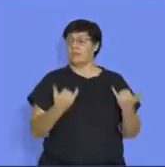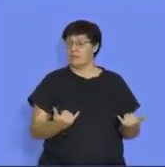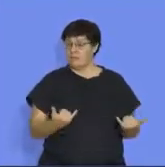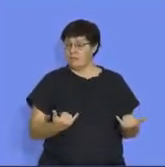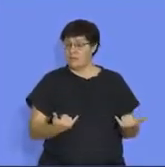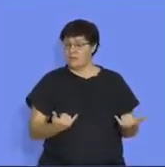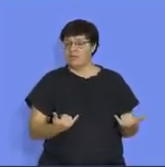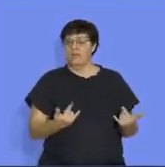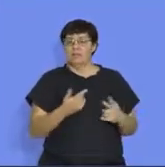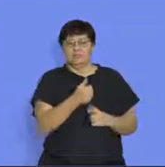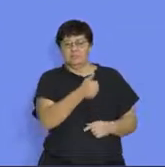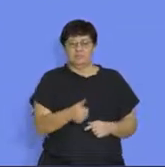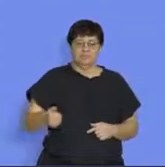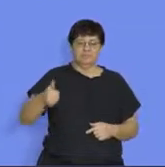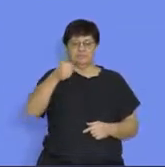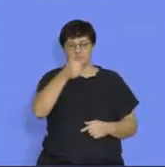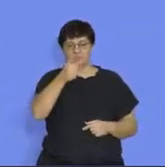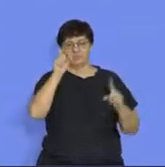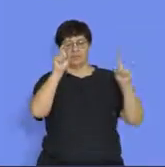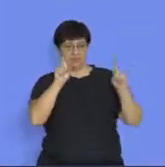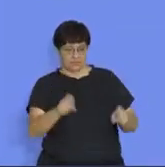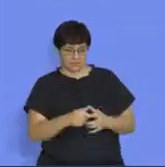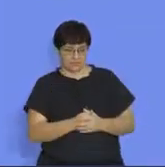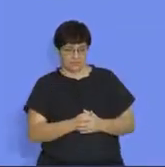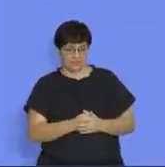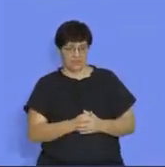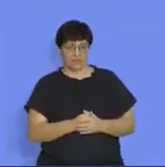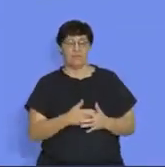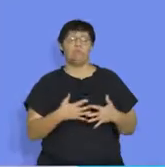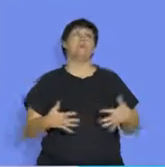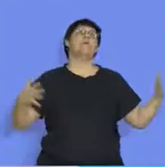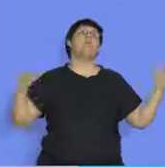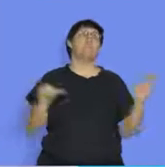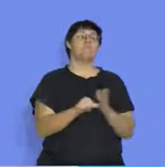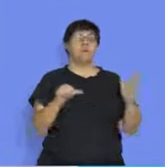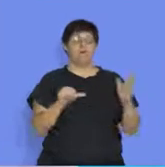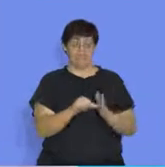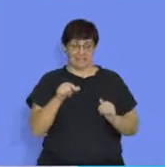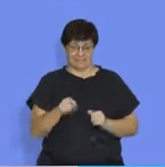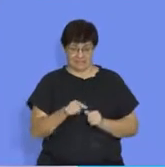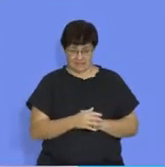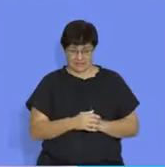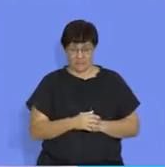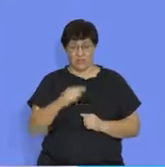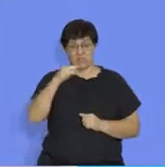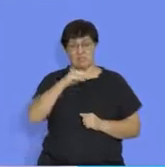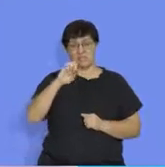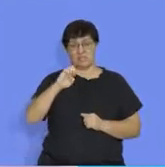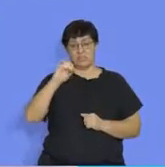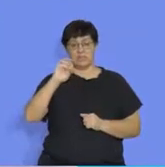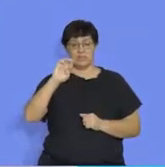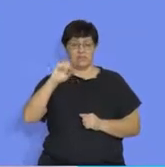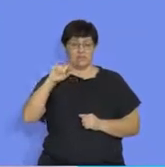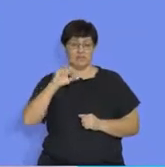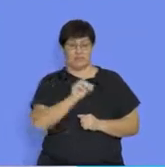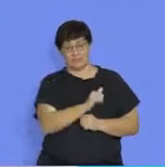are now getting into the main principle, the main definition, the most important thing of a geometric